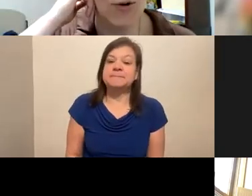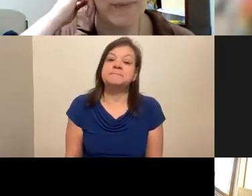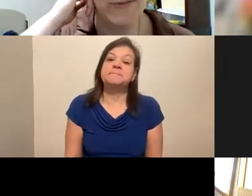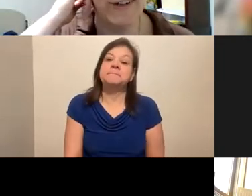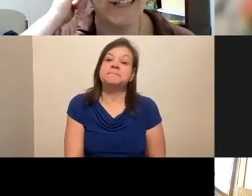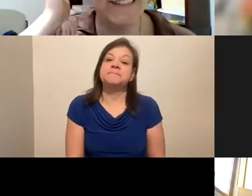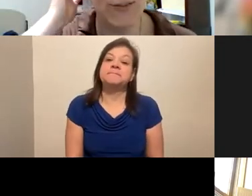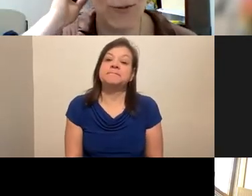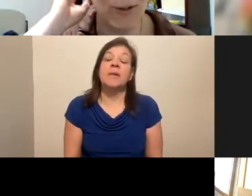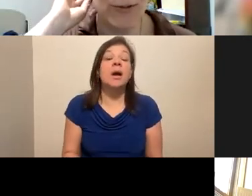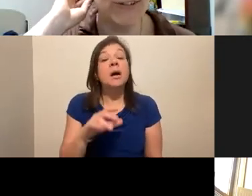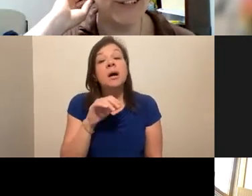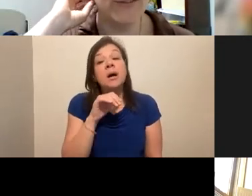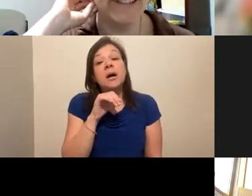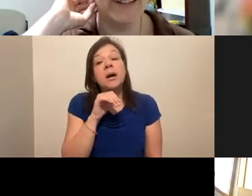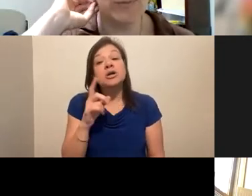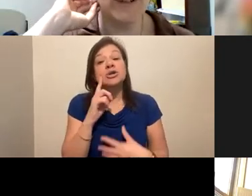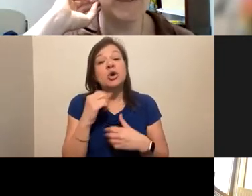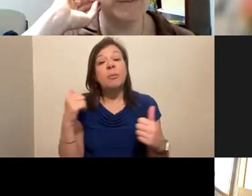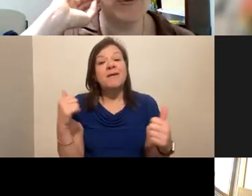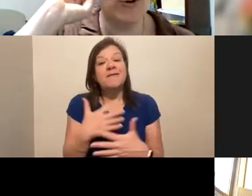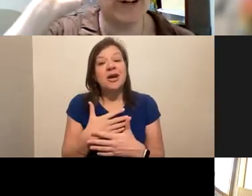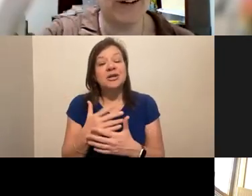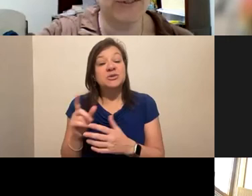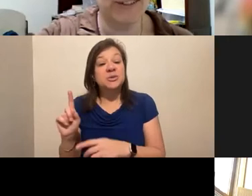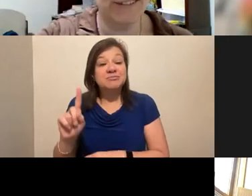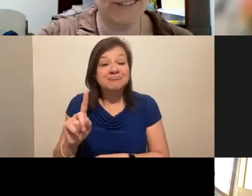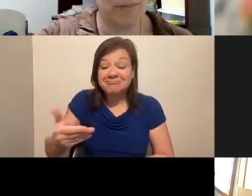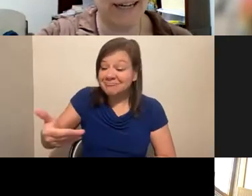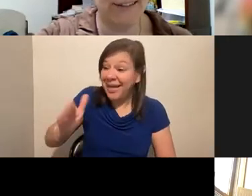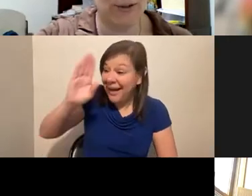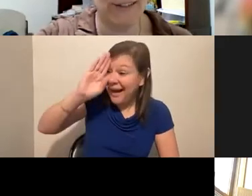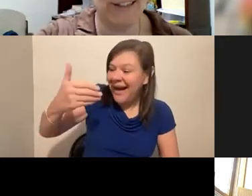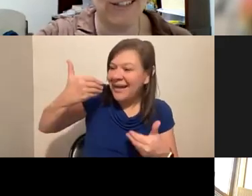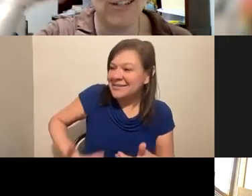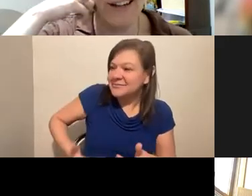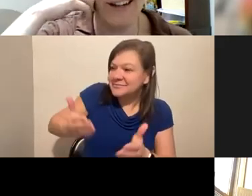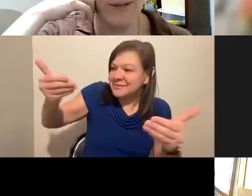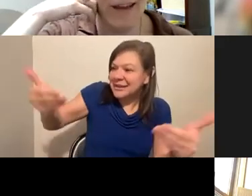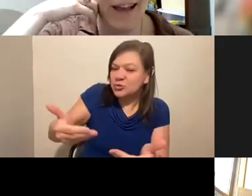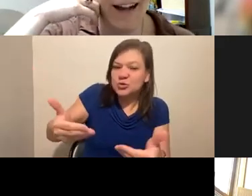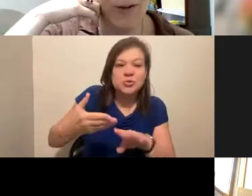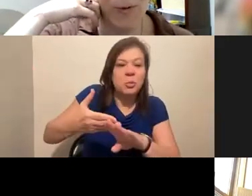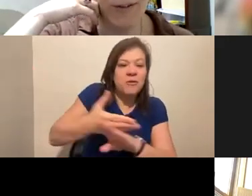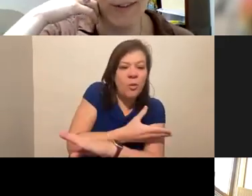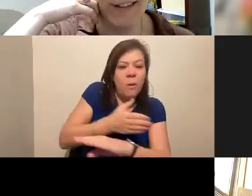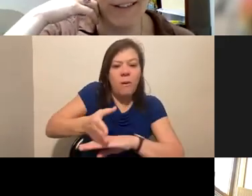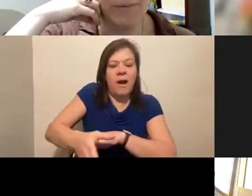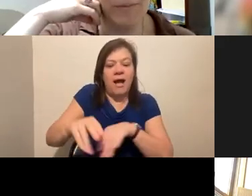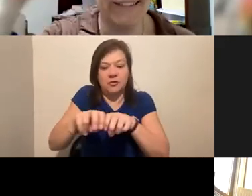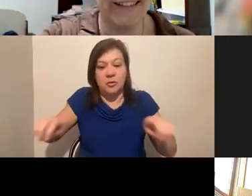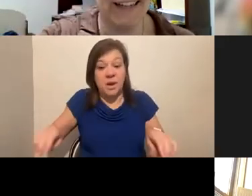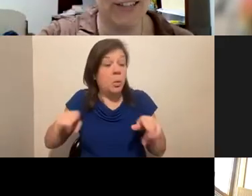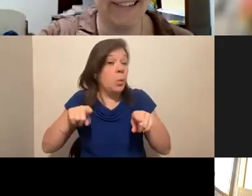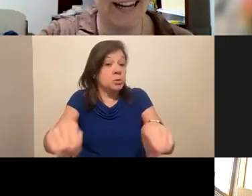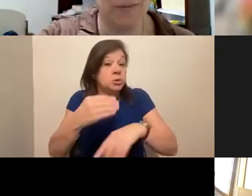don't be afraid to introduce yourself to someone before or after a panel or at lunch. I know one of the